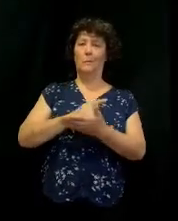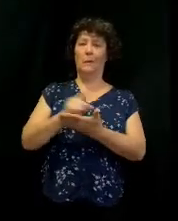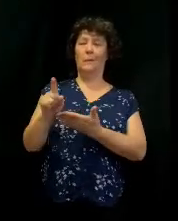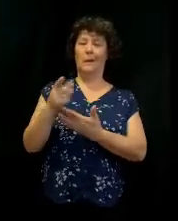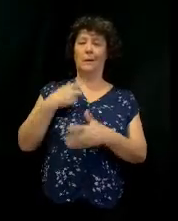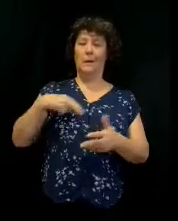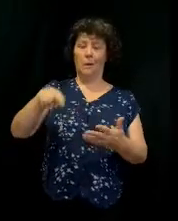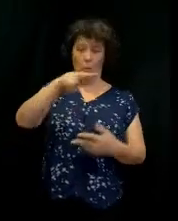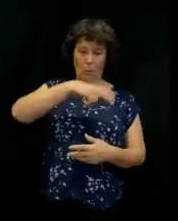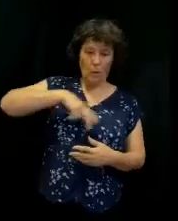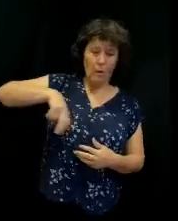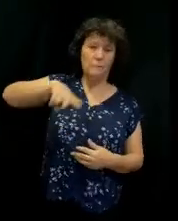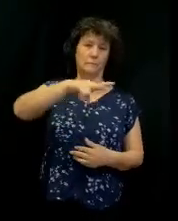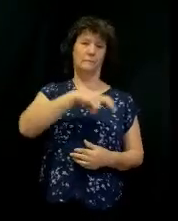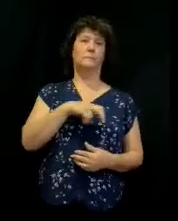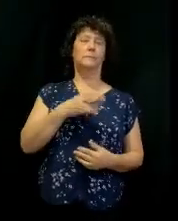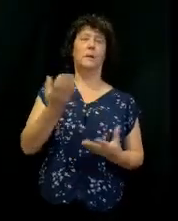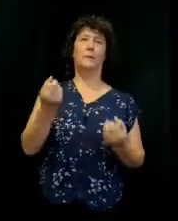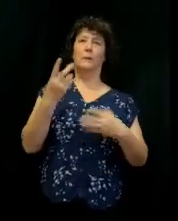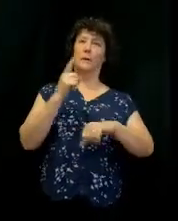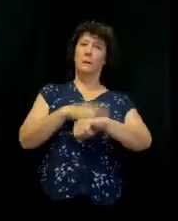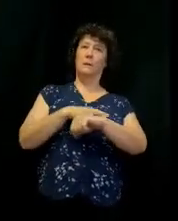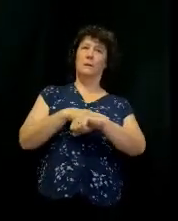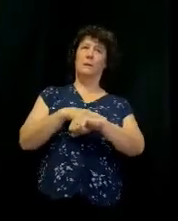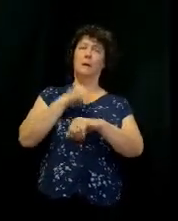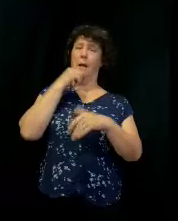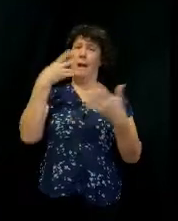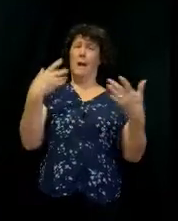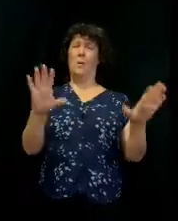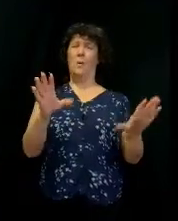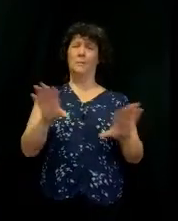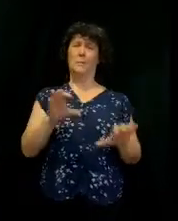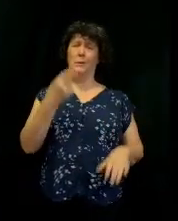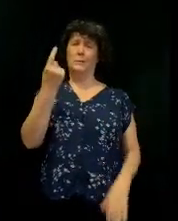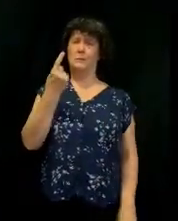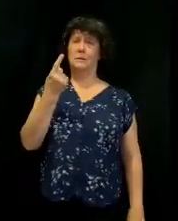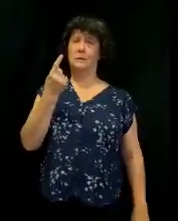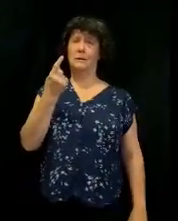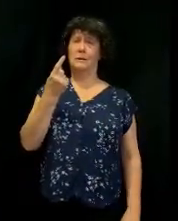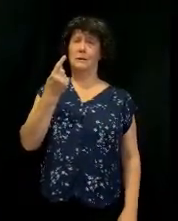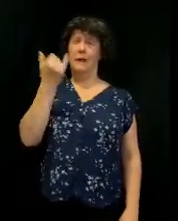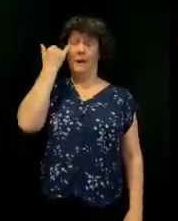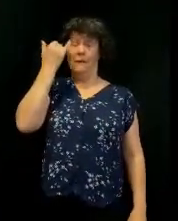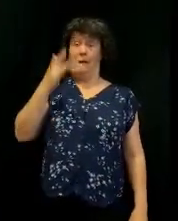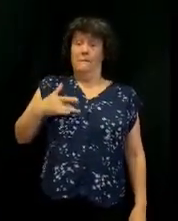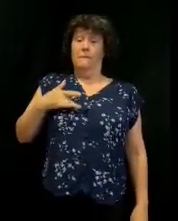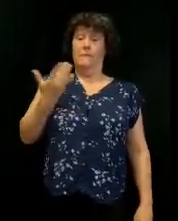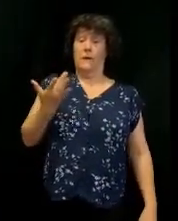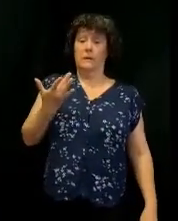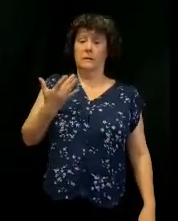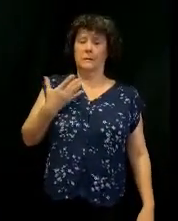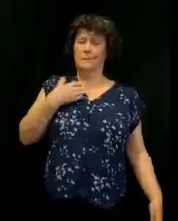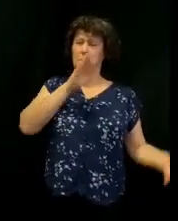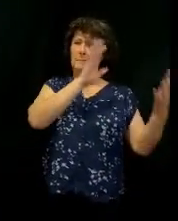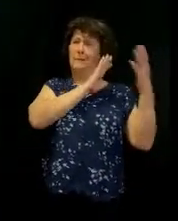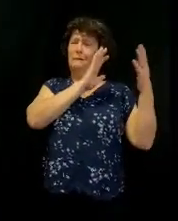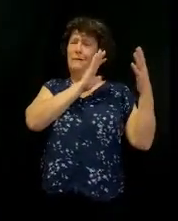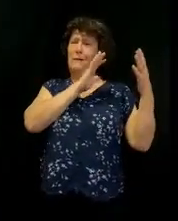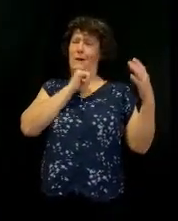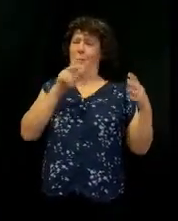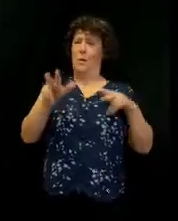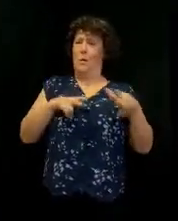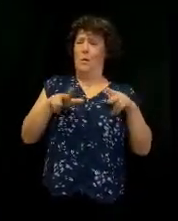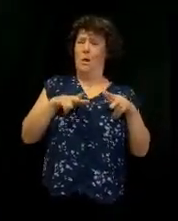Right? I mean, there's times, man, that I don't want to do something. If I'm going by what I feel, that's going to be confusing to me. I don't walk by my,